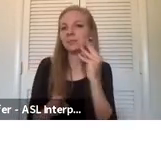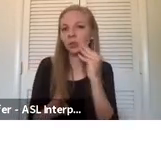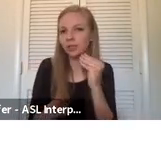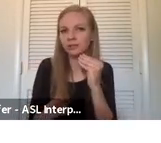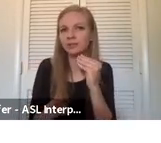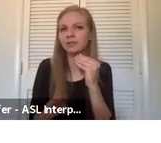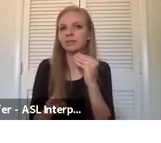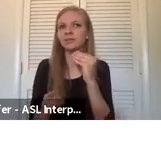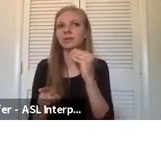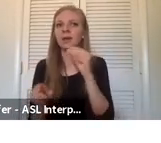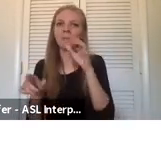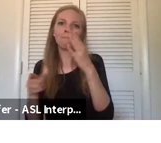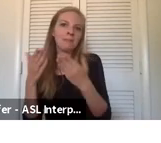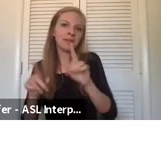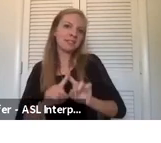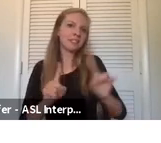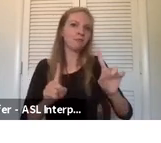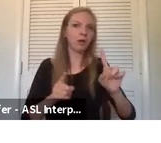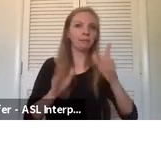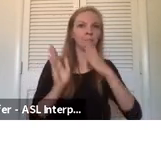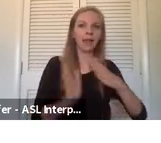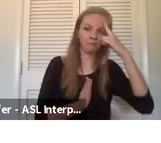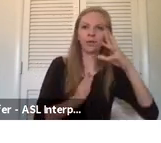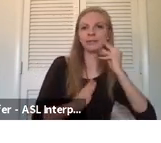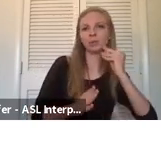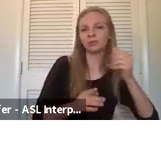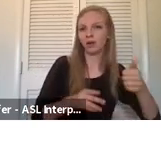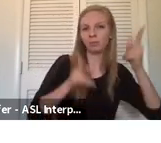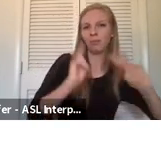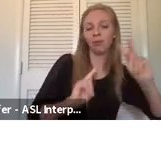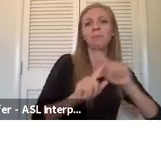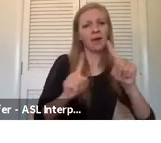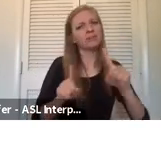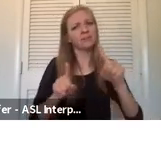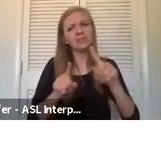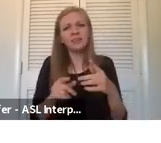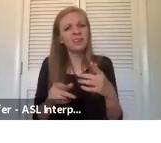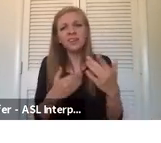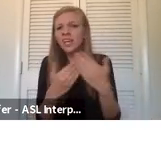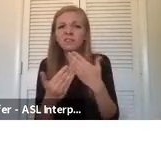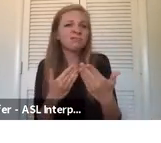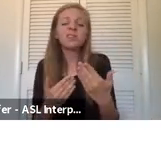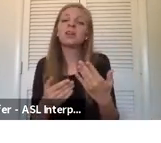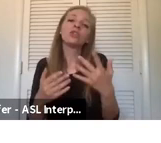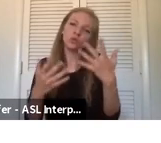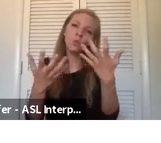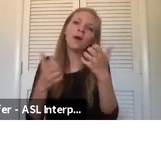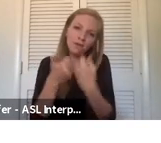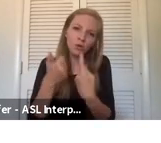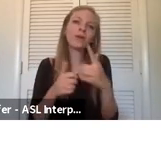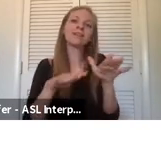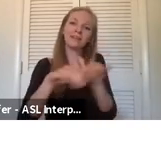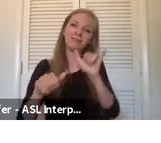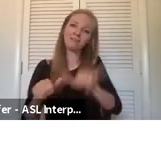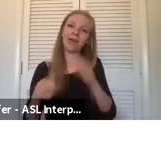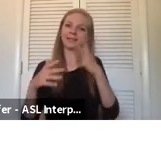for the outcome of the program for people without disabilities. But we want everybody to walk away just saying, you know what, yeah, that worked for me. I enjoyed that and I got